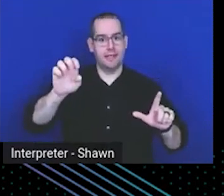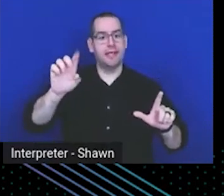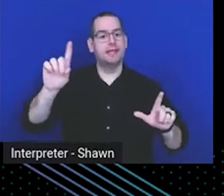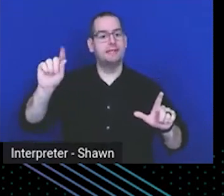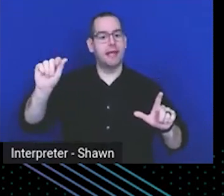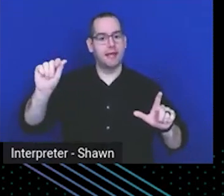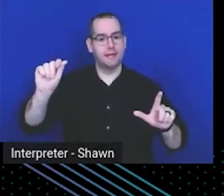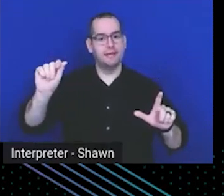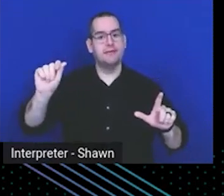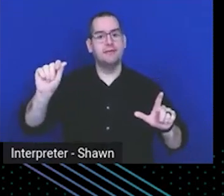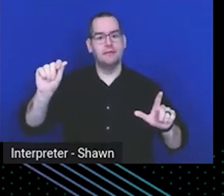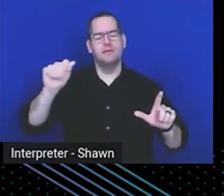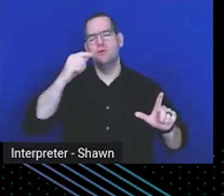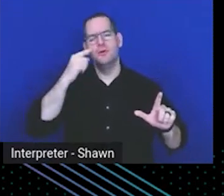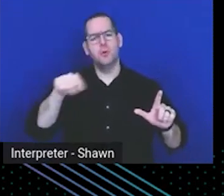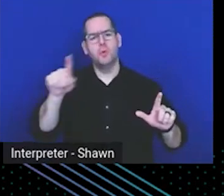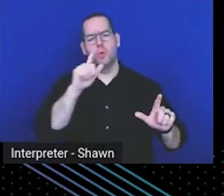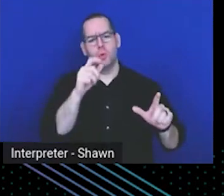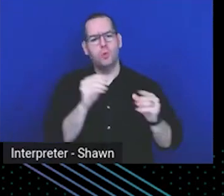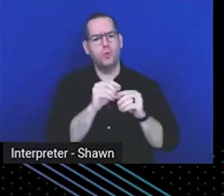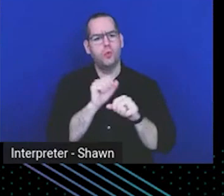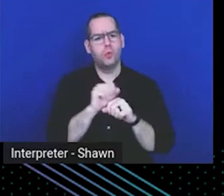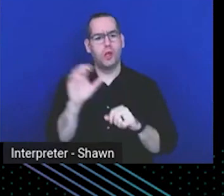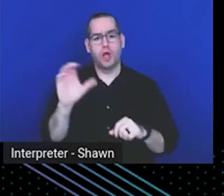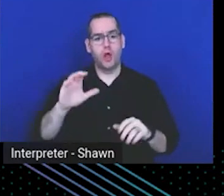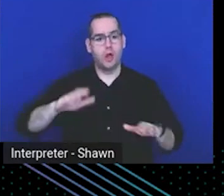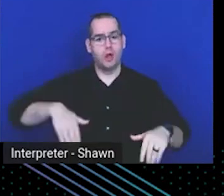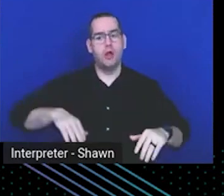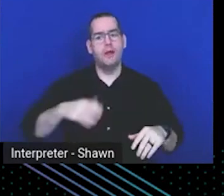For those of you that haven't worked with console, the best practice is